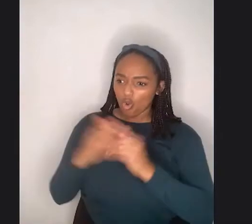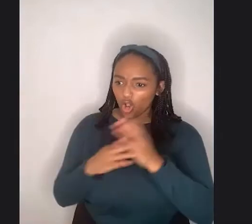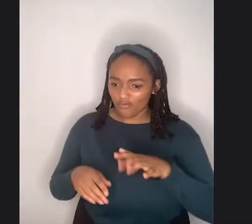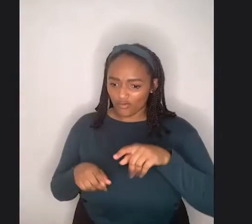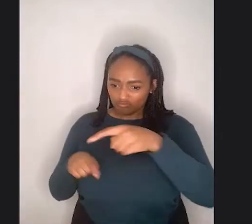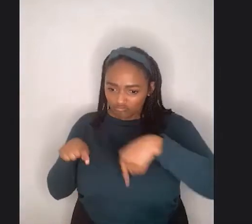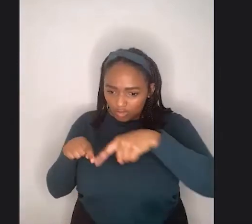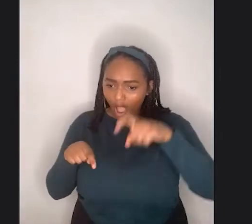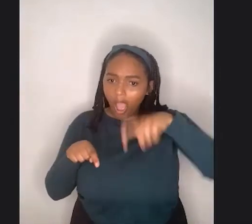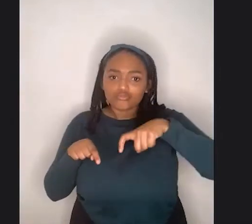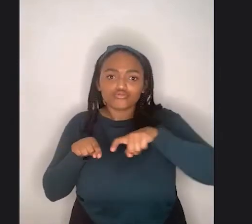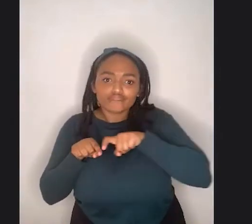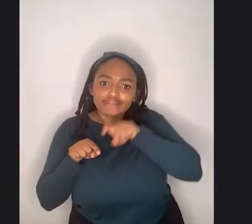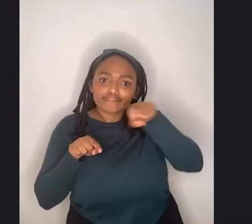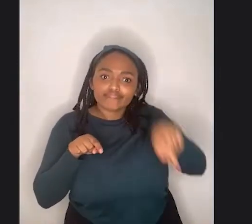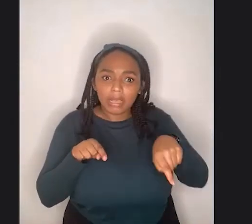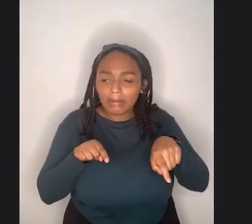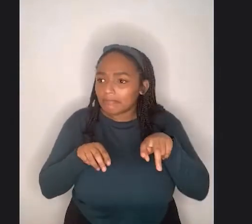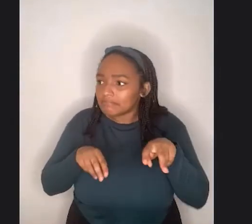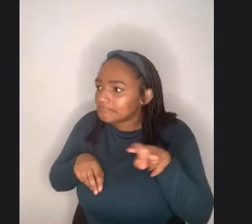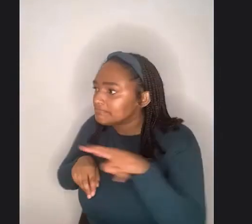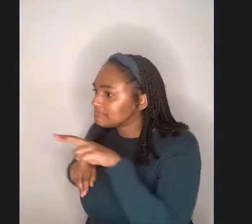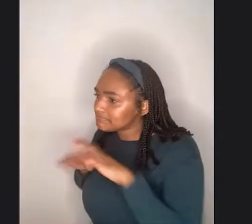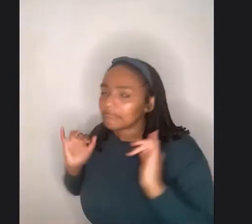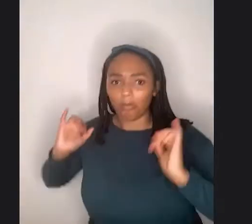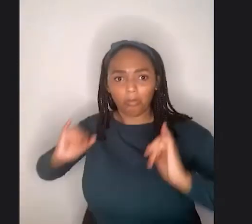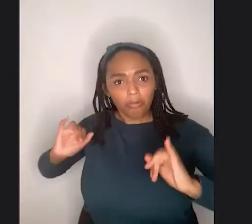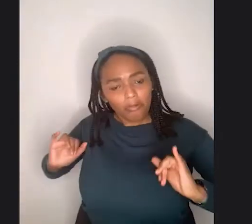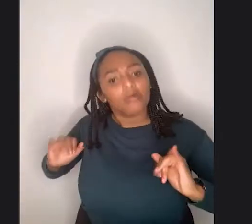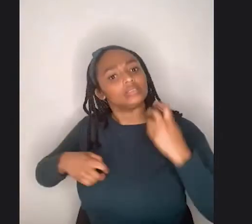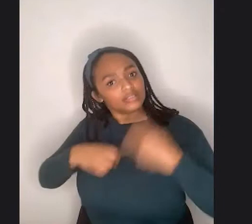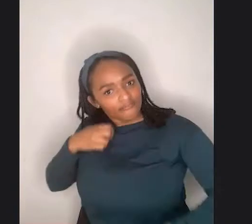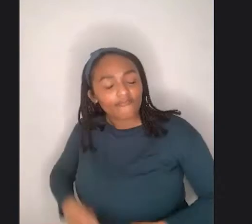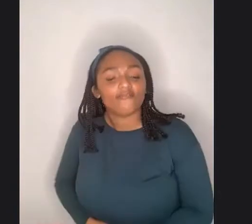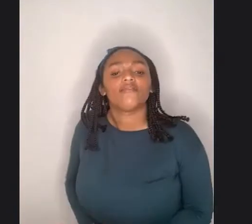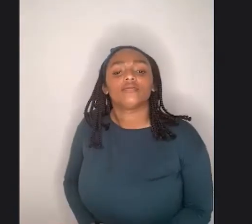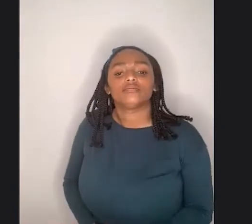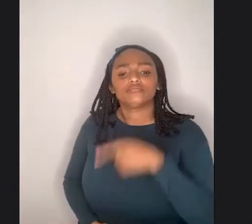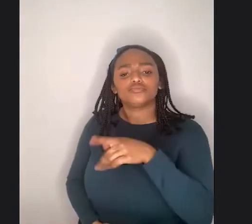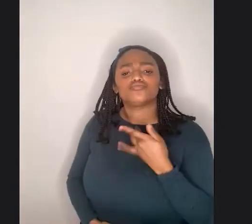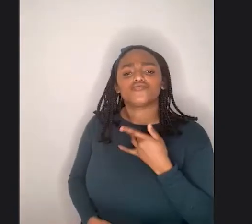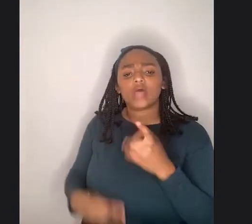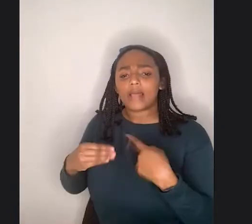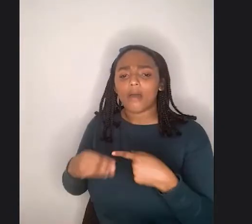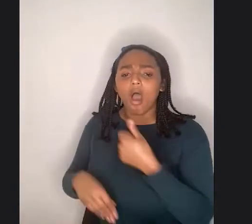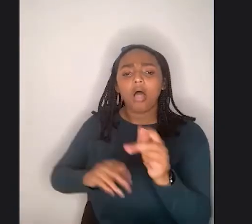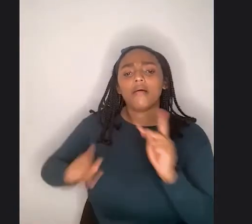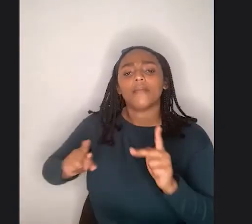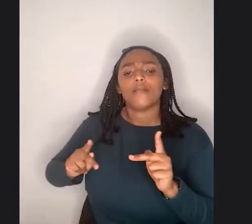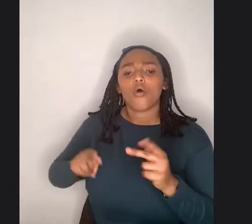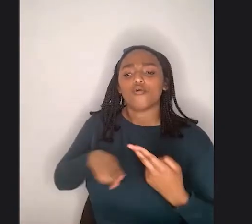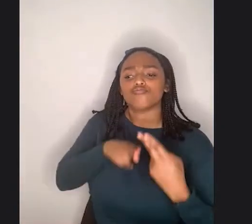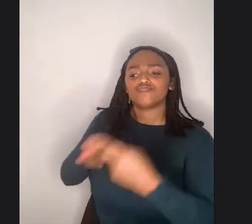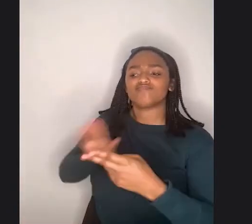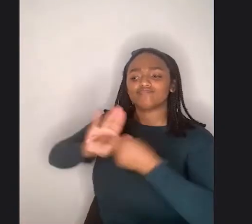can you talk about that a little bit? Like, is it, how do you, how do you feel about what, how do you feel about other people calling you brave for doing it? It's a little bit different